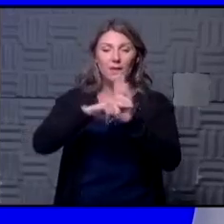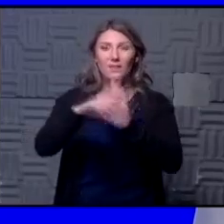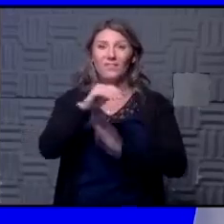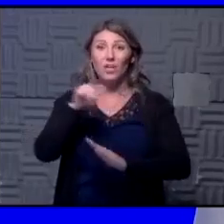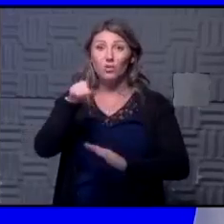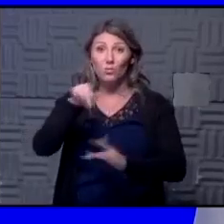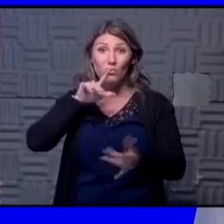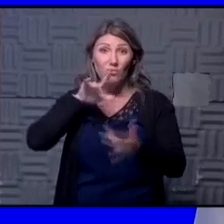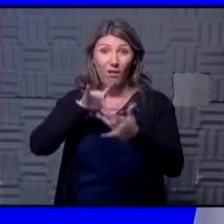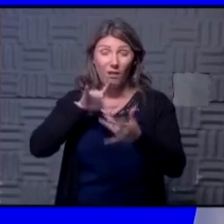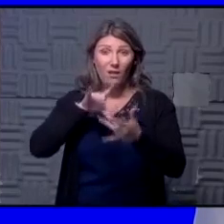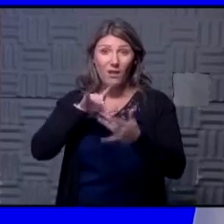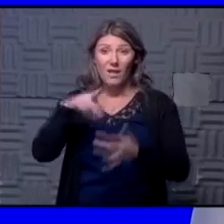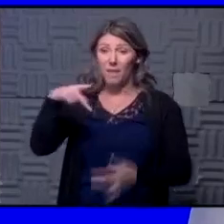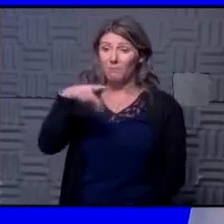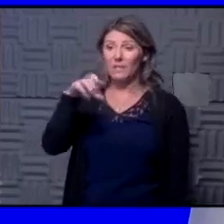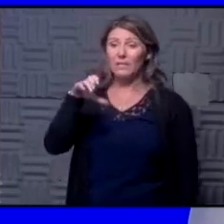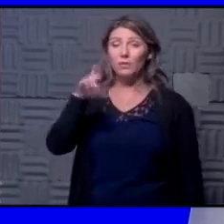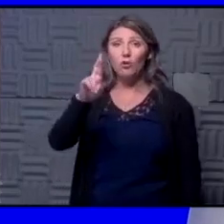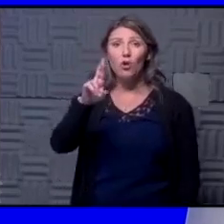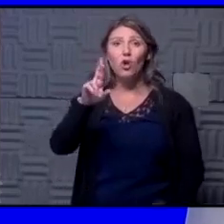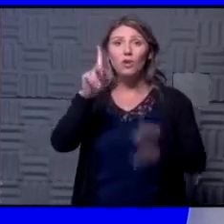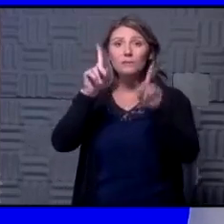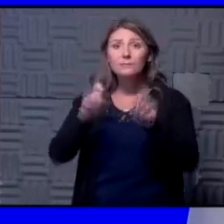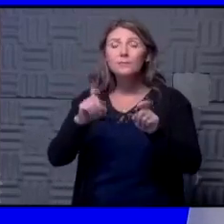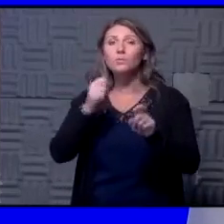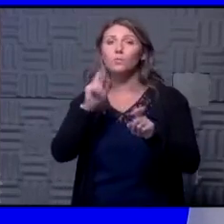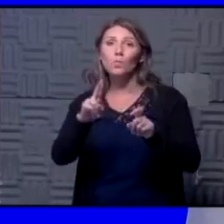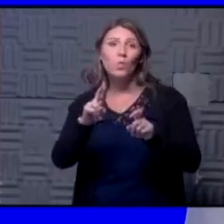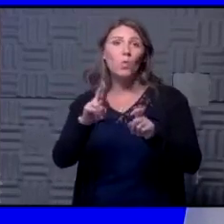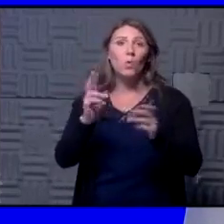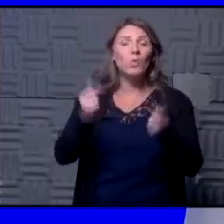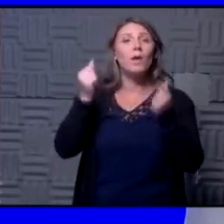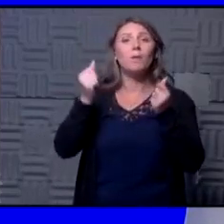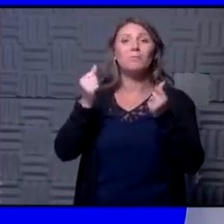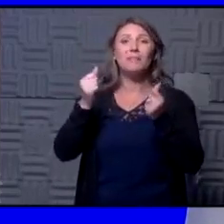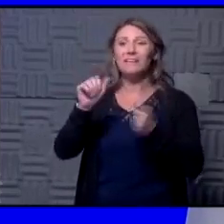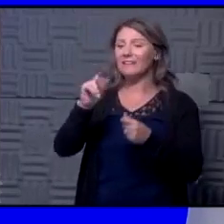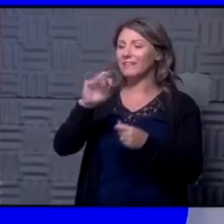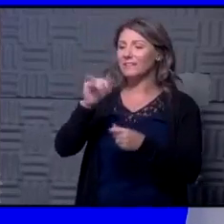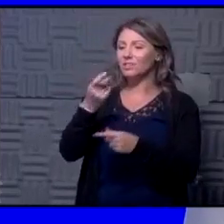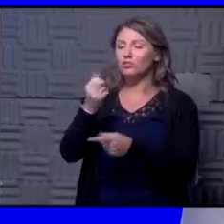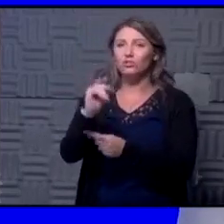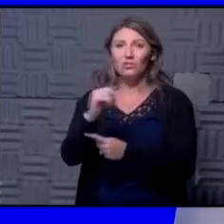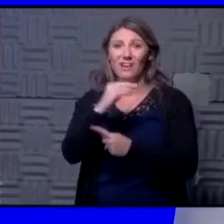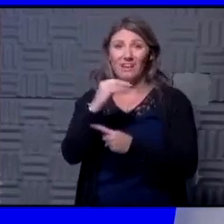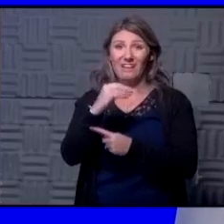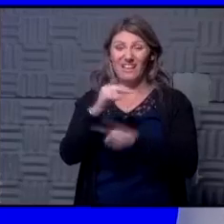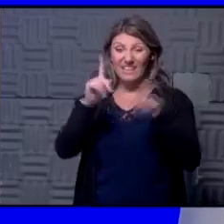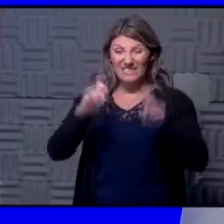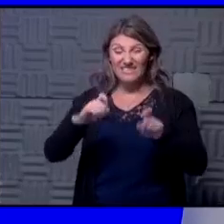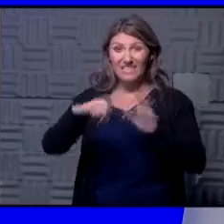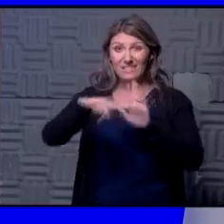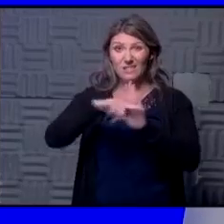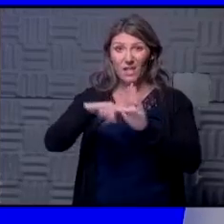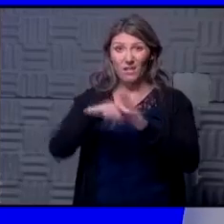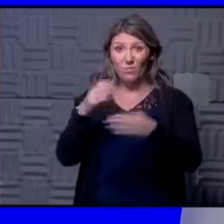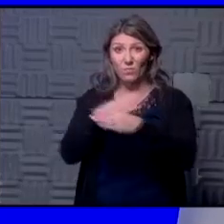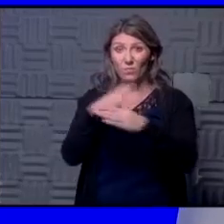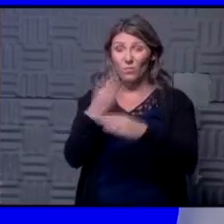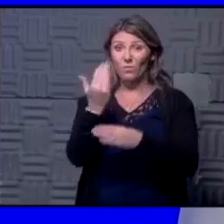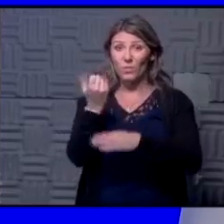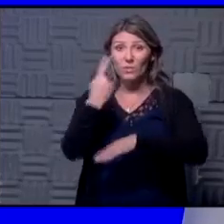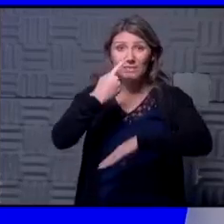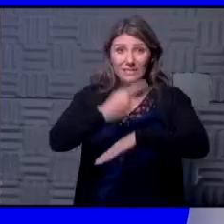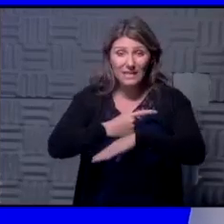and you get a pcr test or a rapid antigen test and you test negative within that 14 days of quarantine